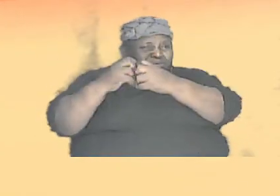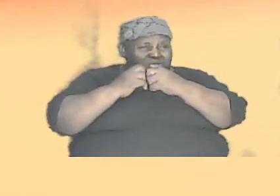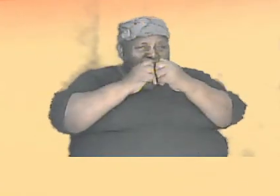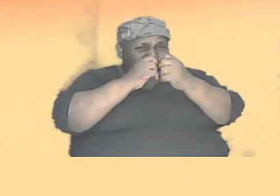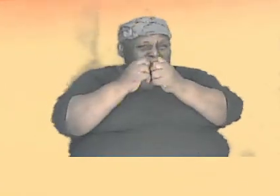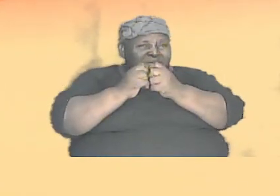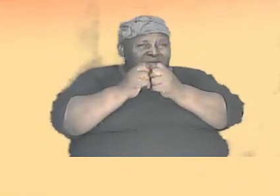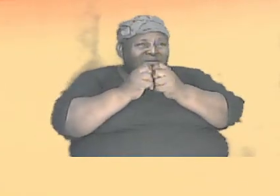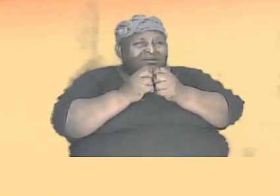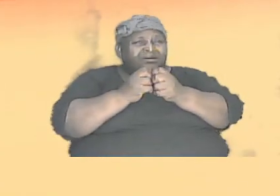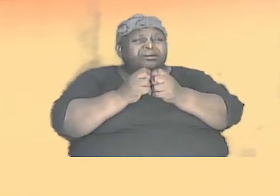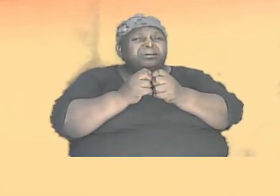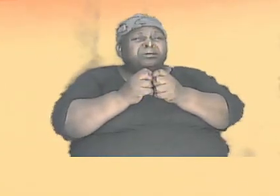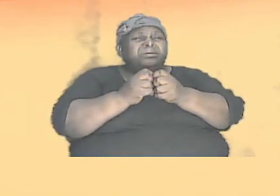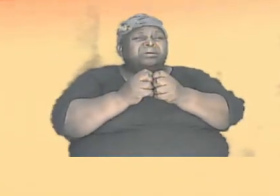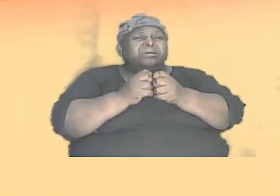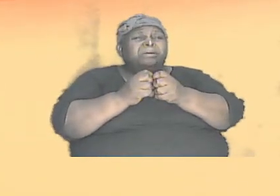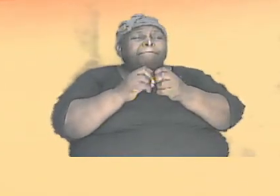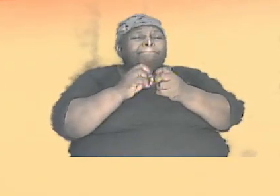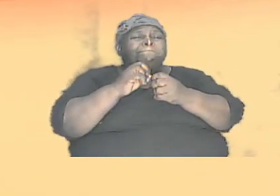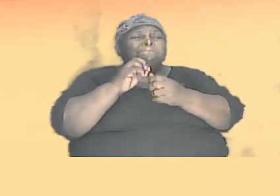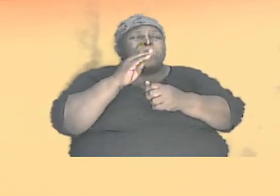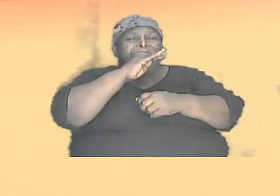numbers billions